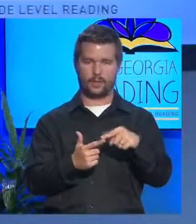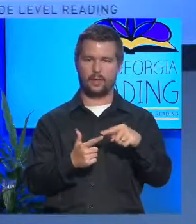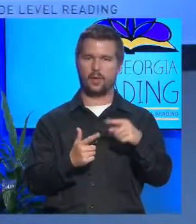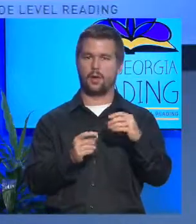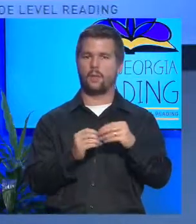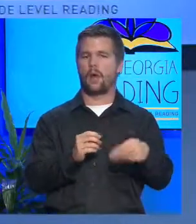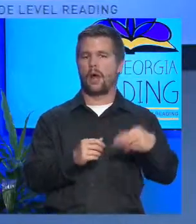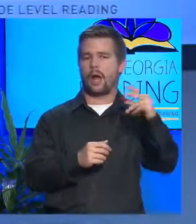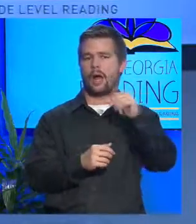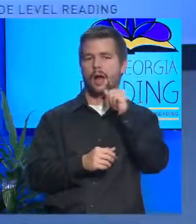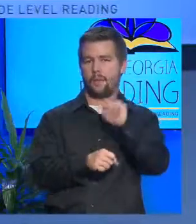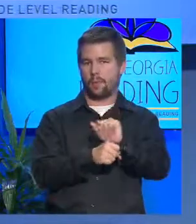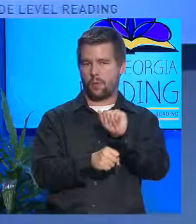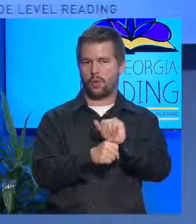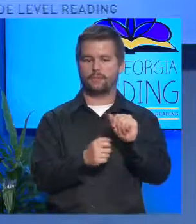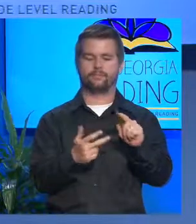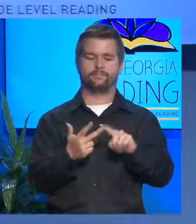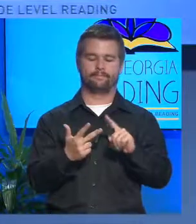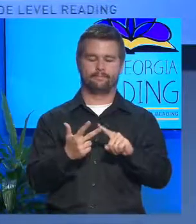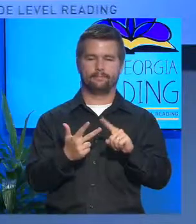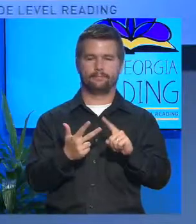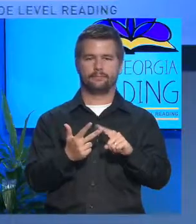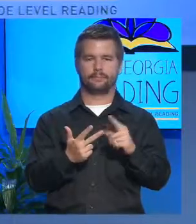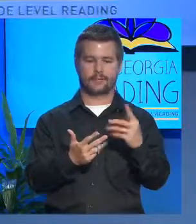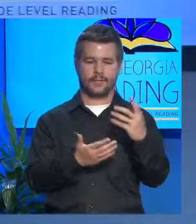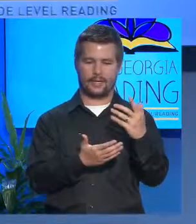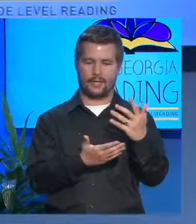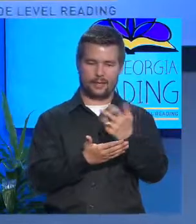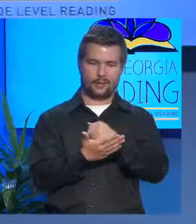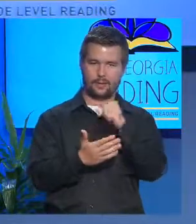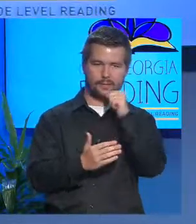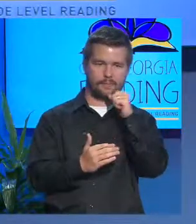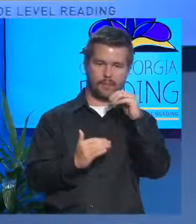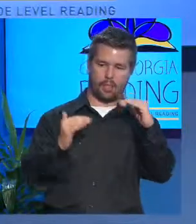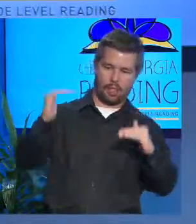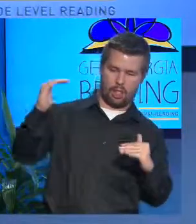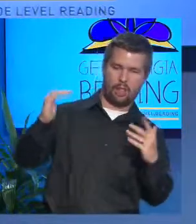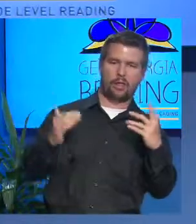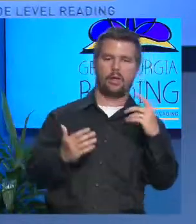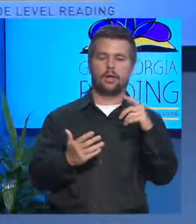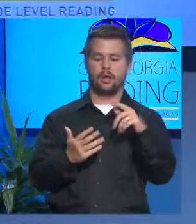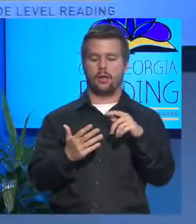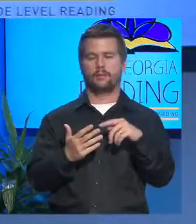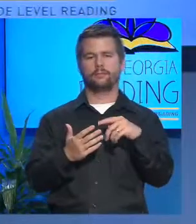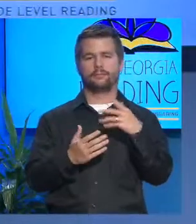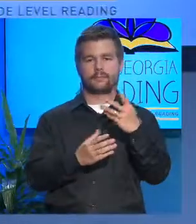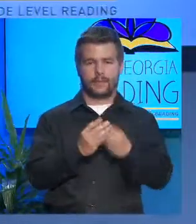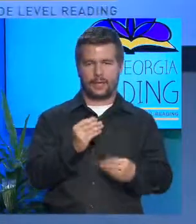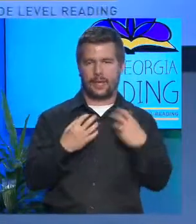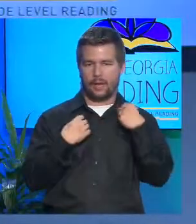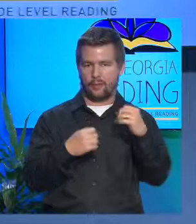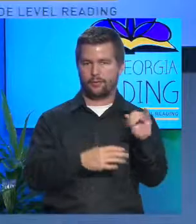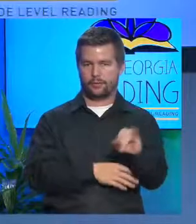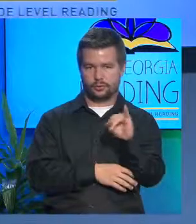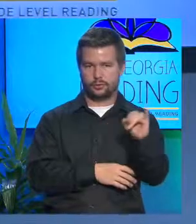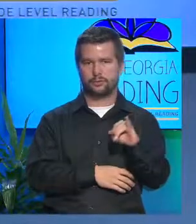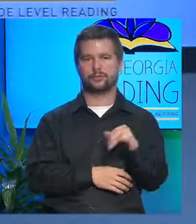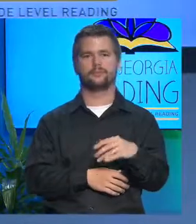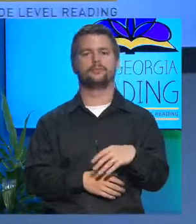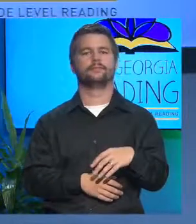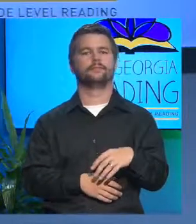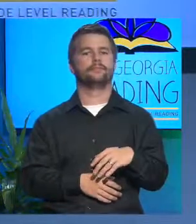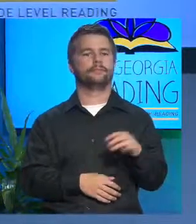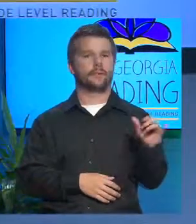unemployment, which leads to income disparities, which leads to lack of health insurance, and also